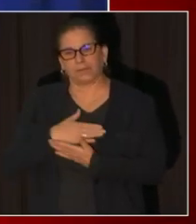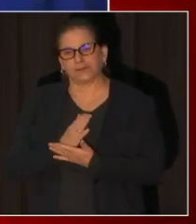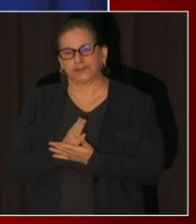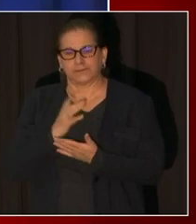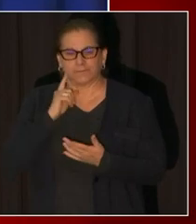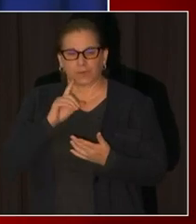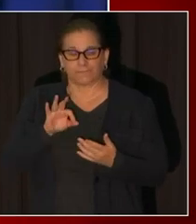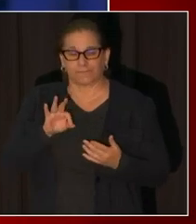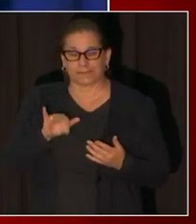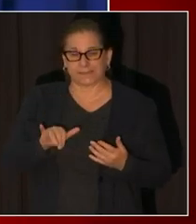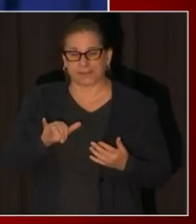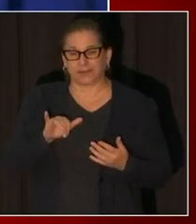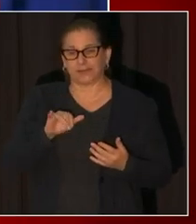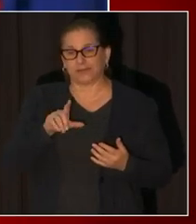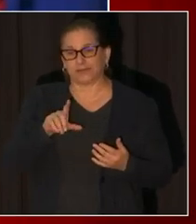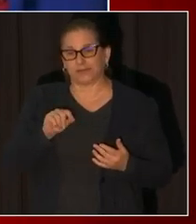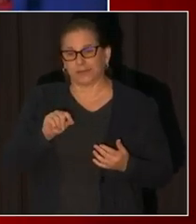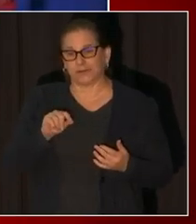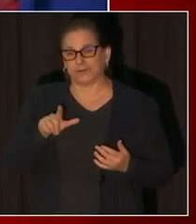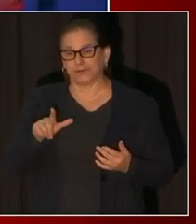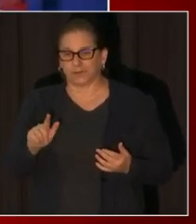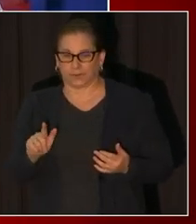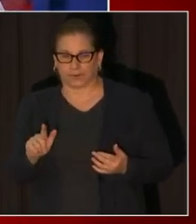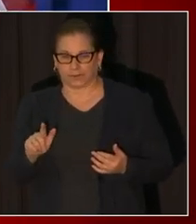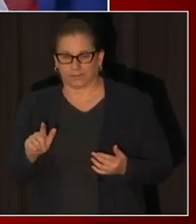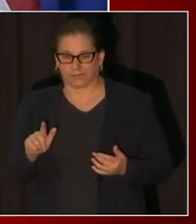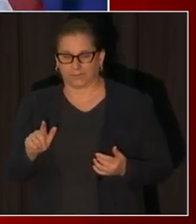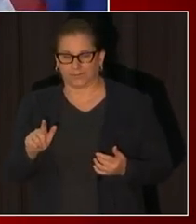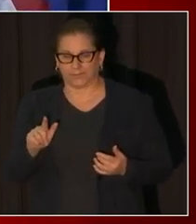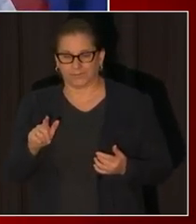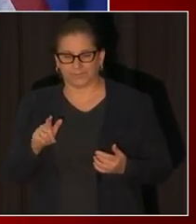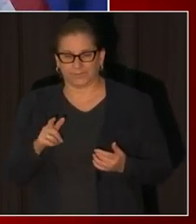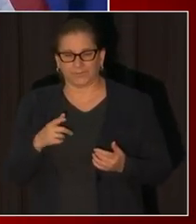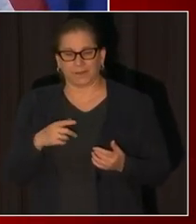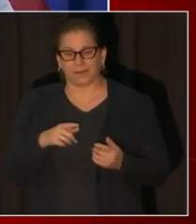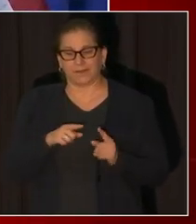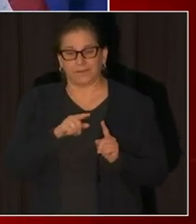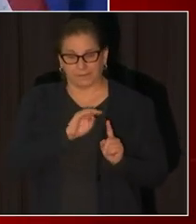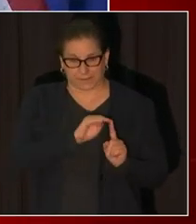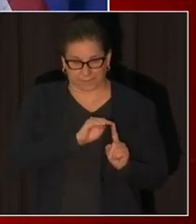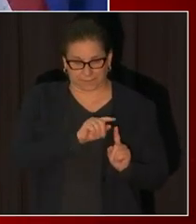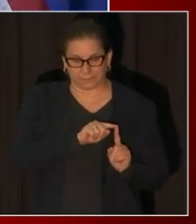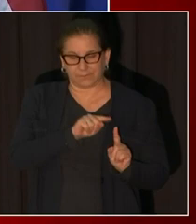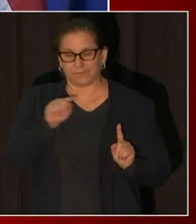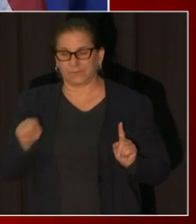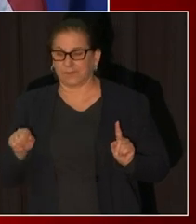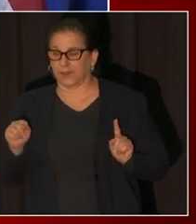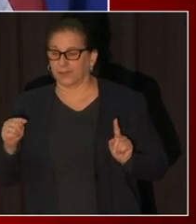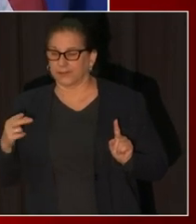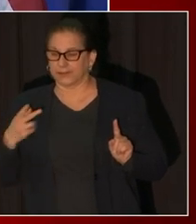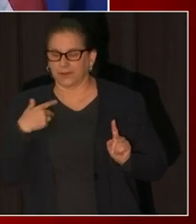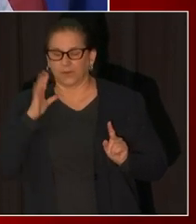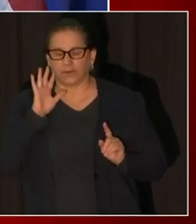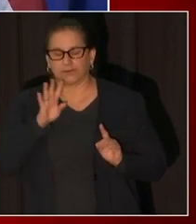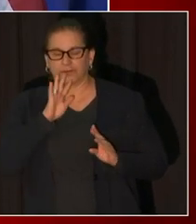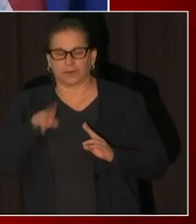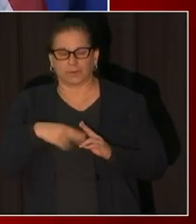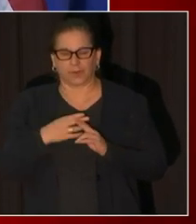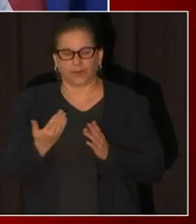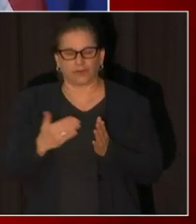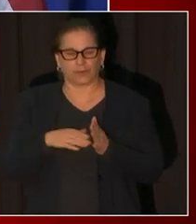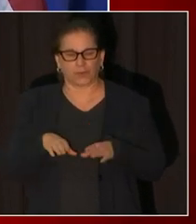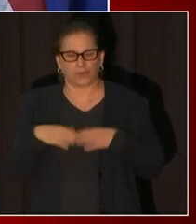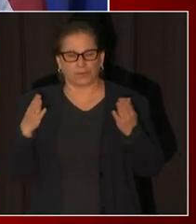update on the reopen DC advisory group report and on Friday we expect to talk more